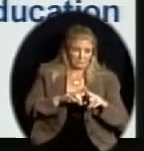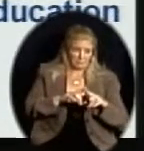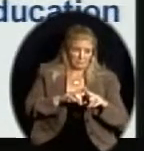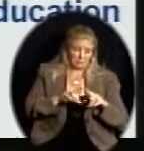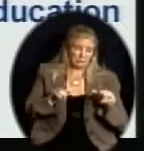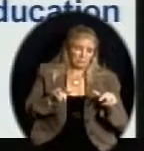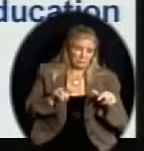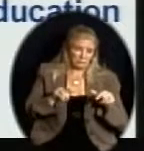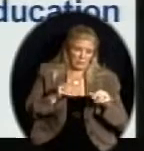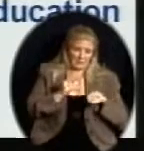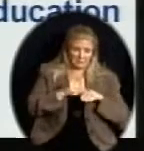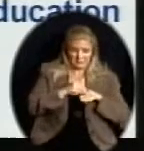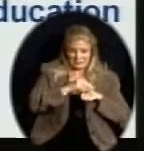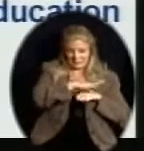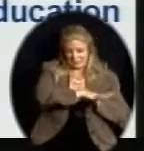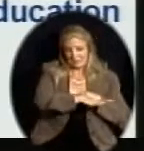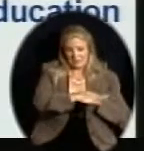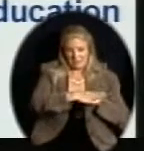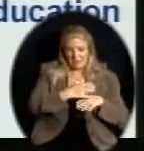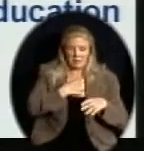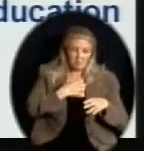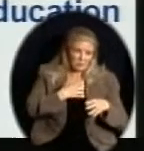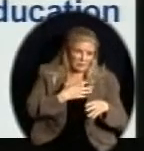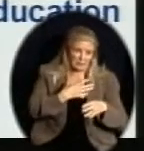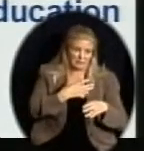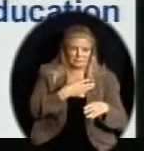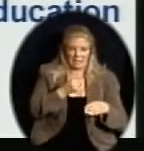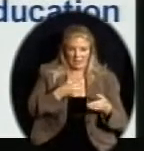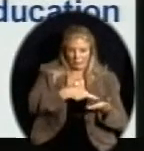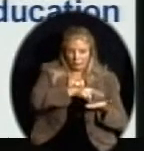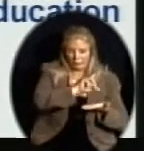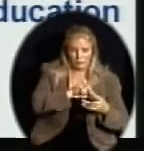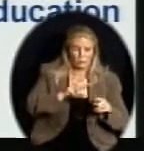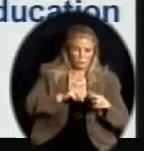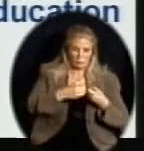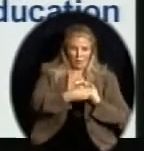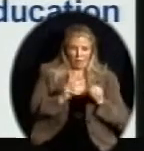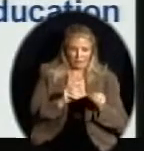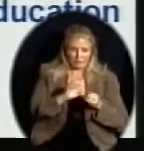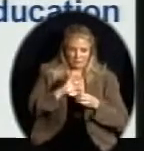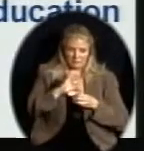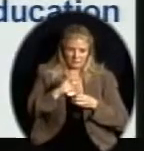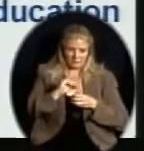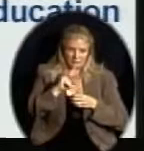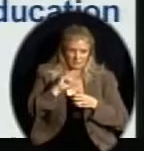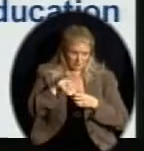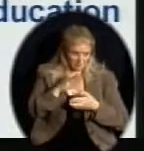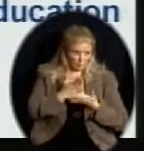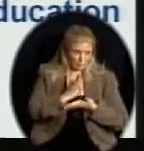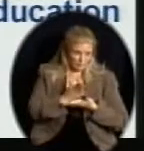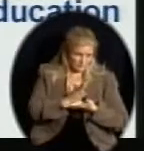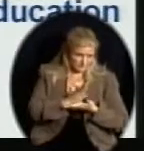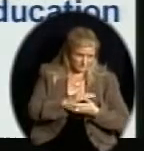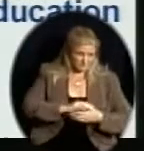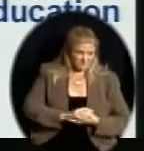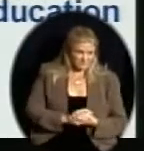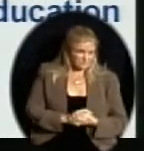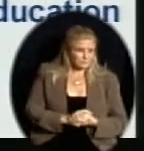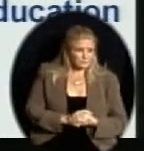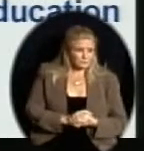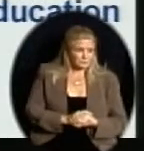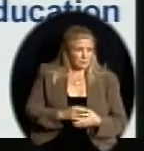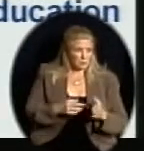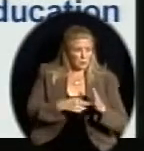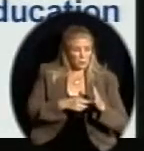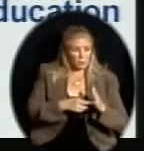referrals to the Office of Civil Rights. When they stopped providing the resources, the regulations really require local school districts